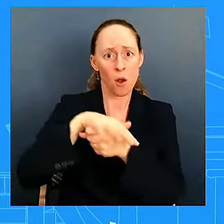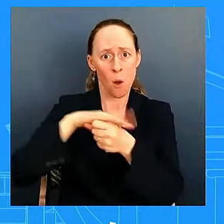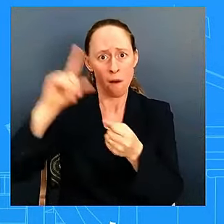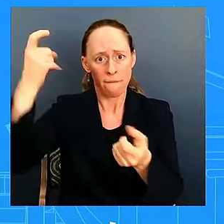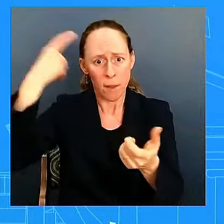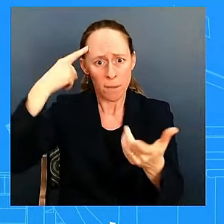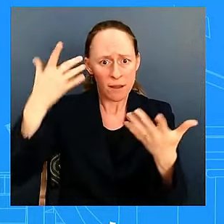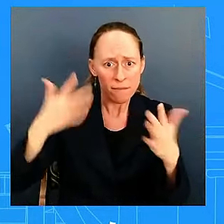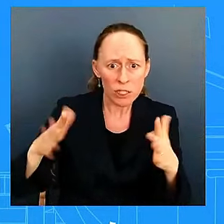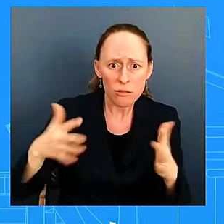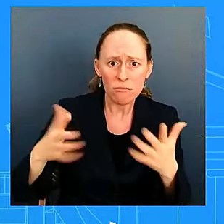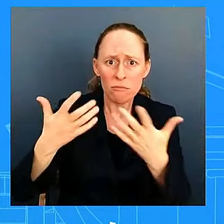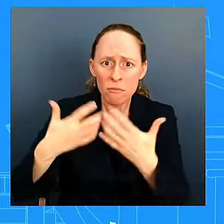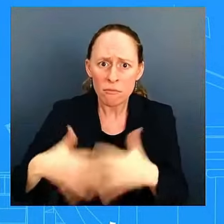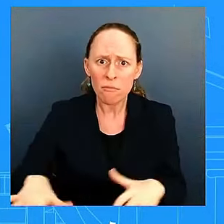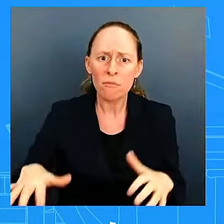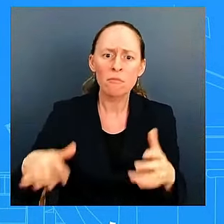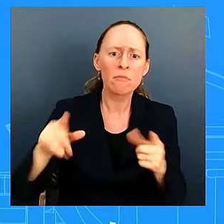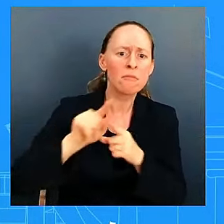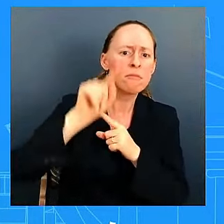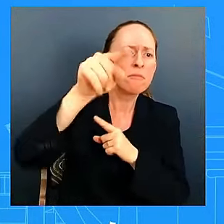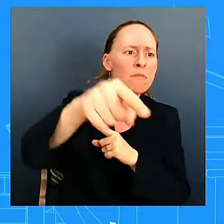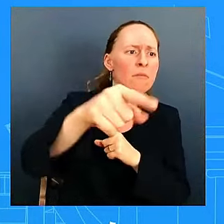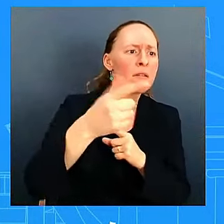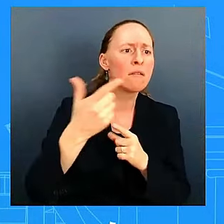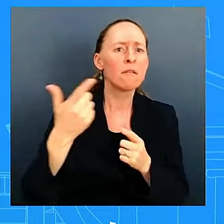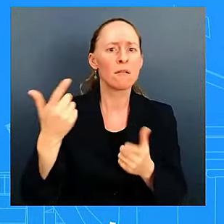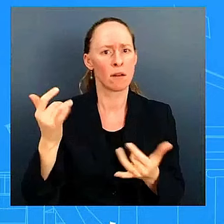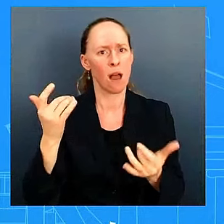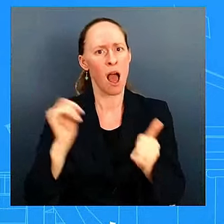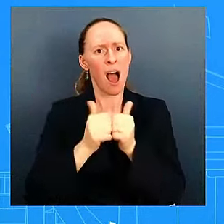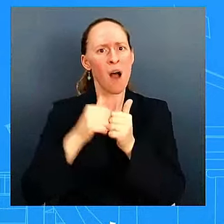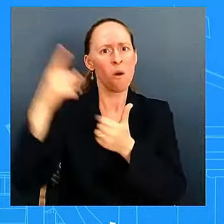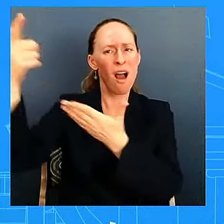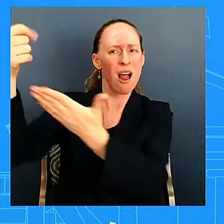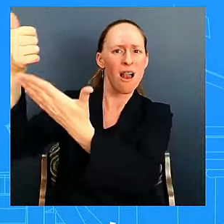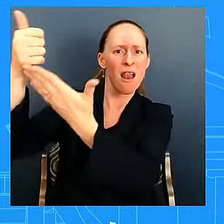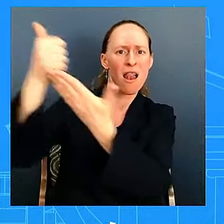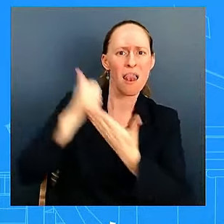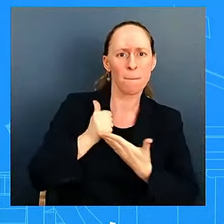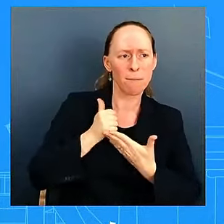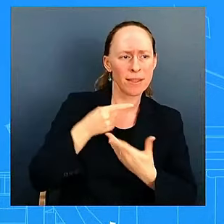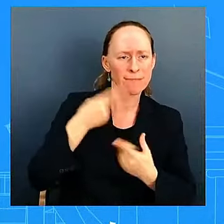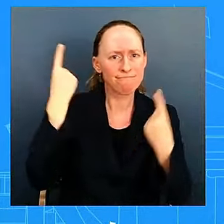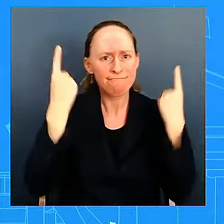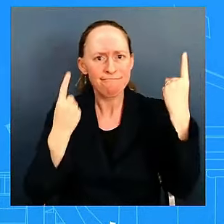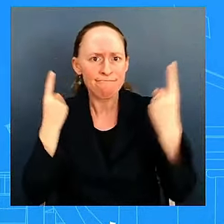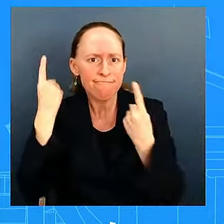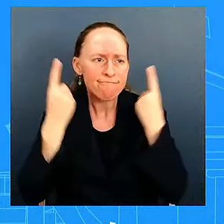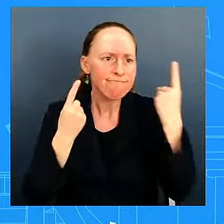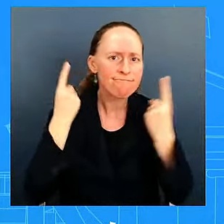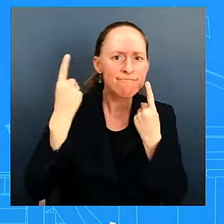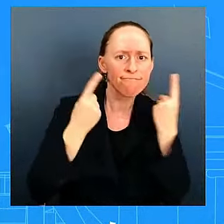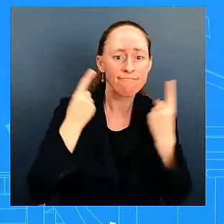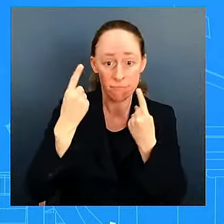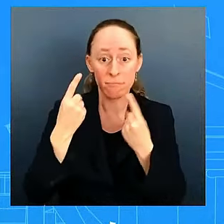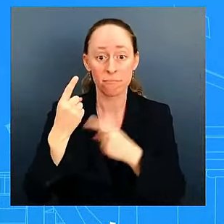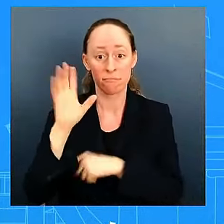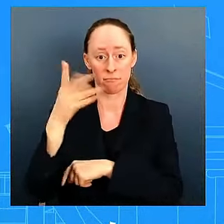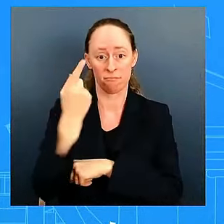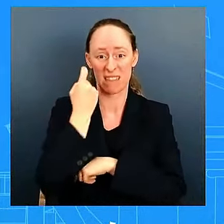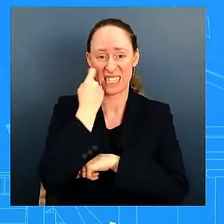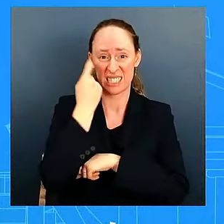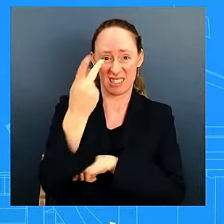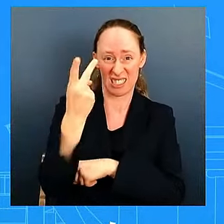are we doing to help them and how we're working together and i think what you just heard from liz uh is how we're working in